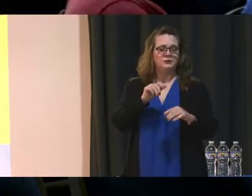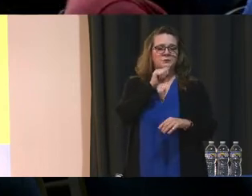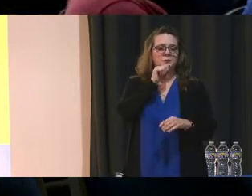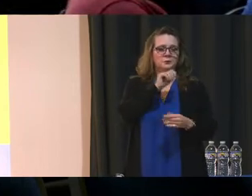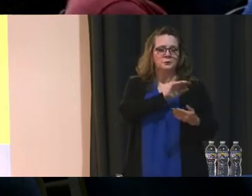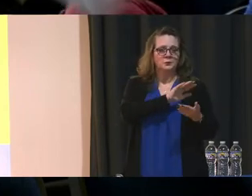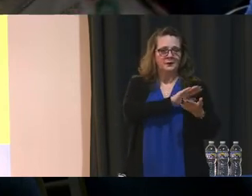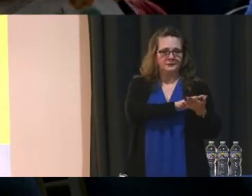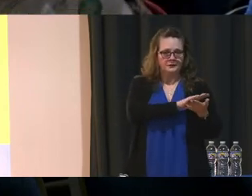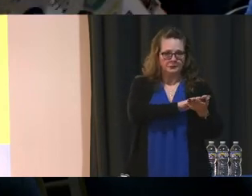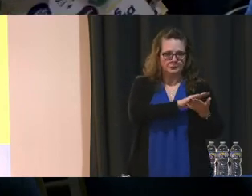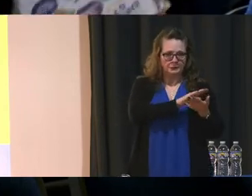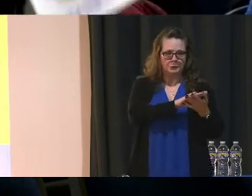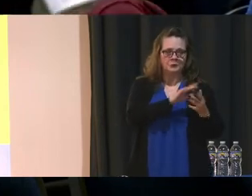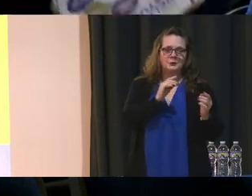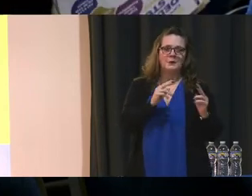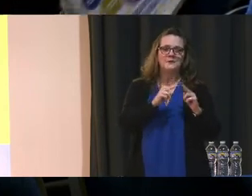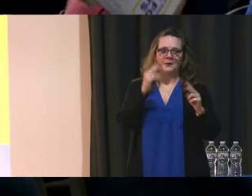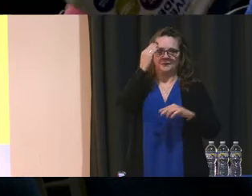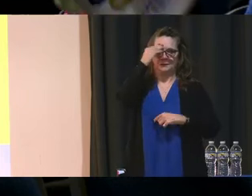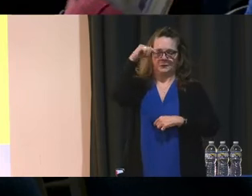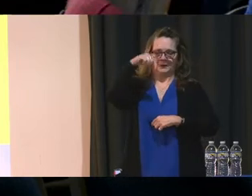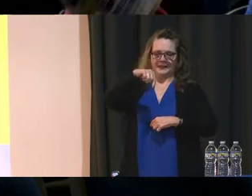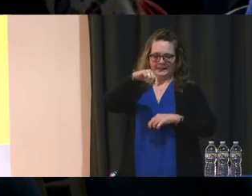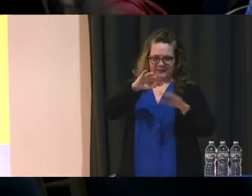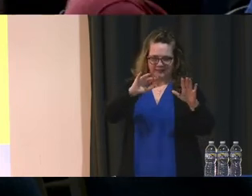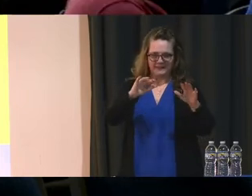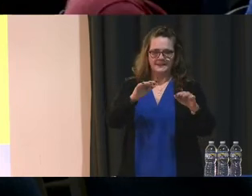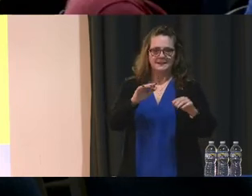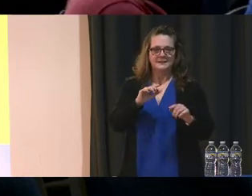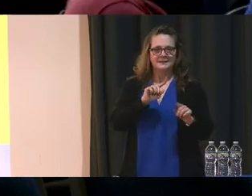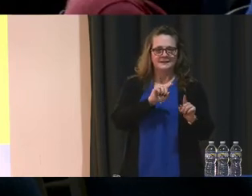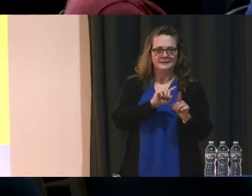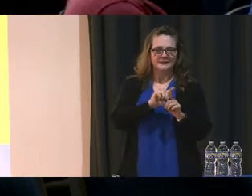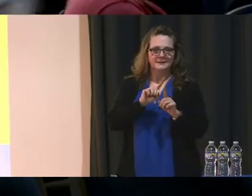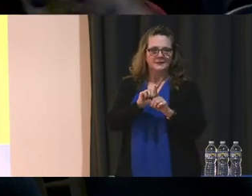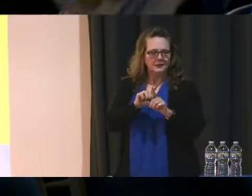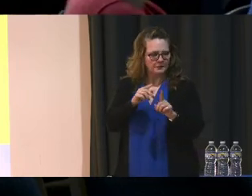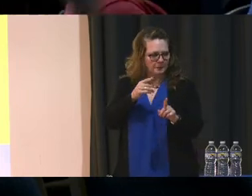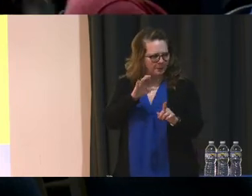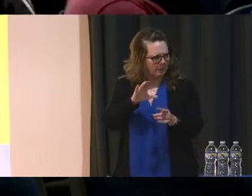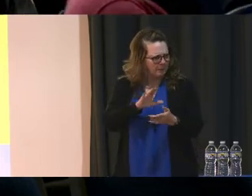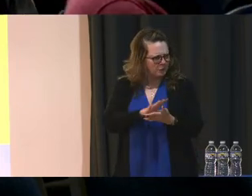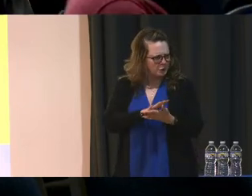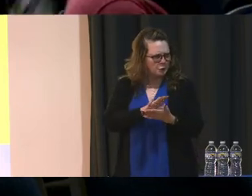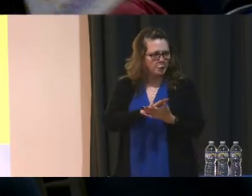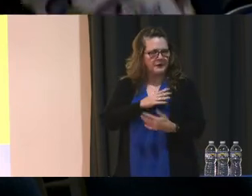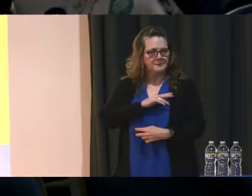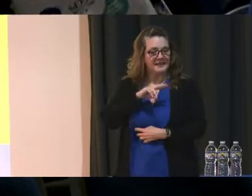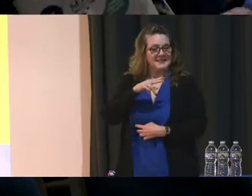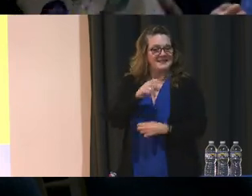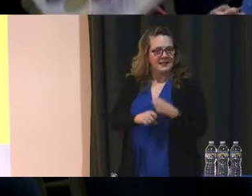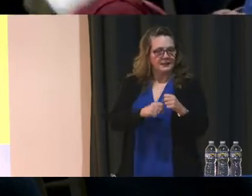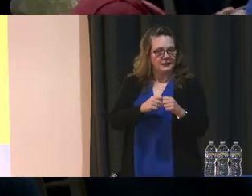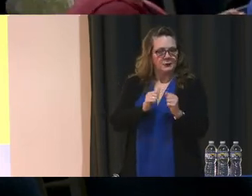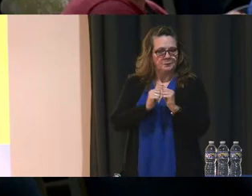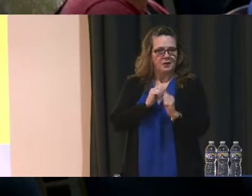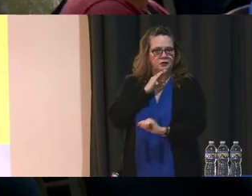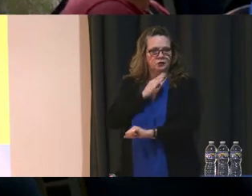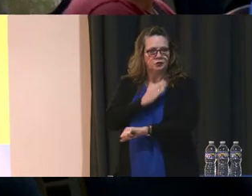Okay. I'm very familiar with this. Although this is my – I went to public school, but this is my second year as far as my daughter.